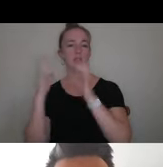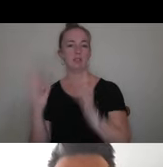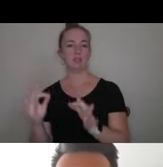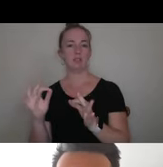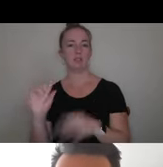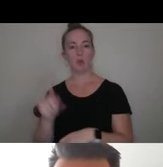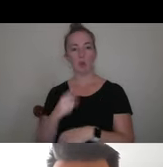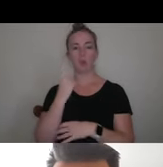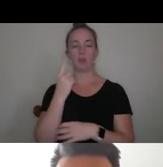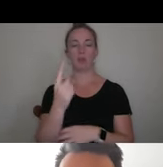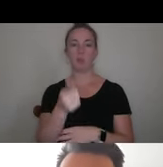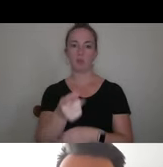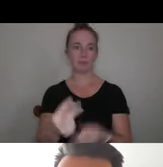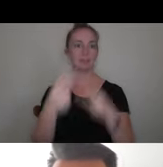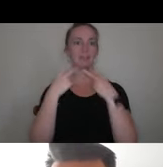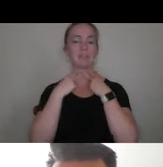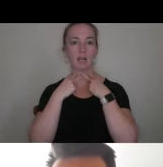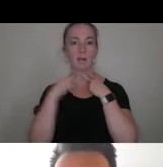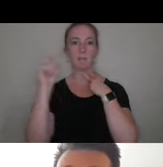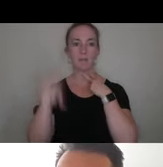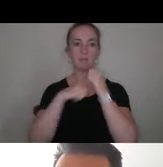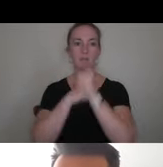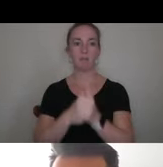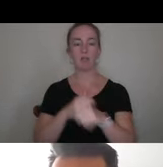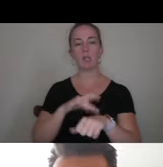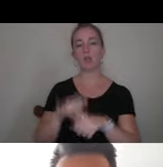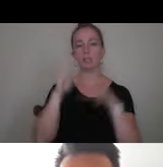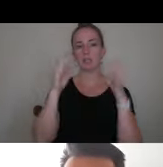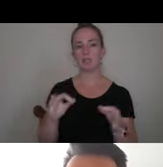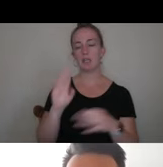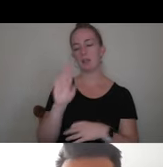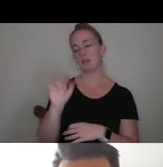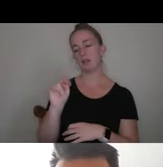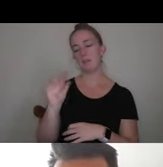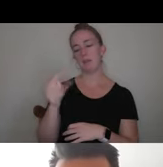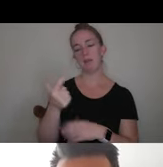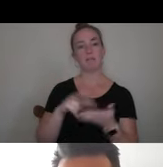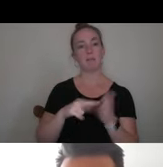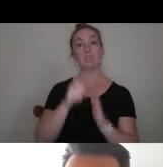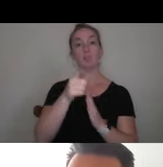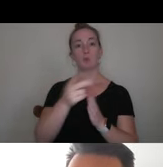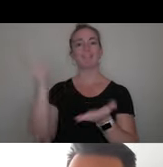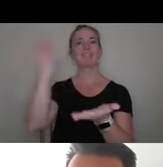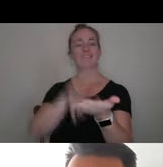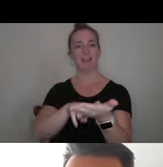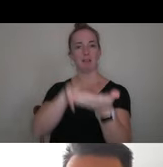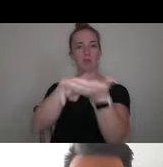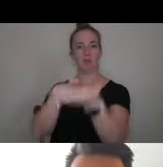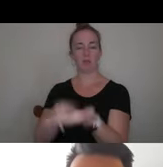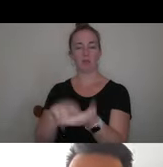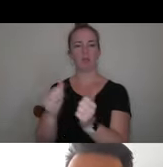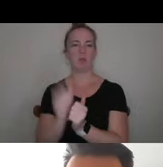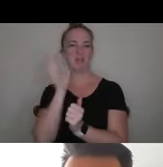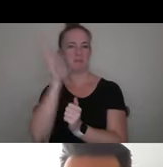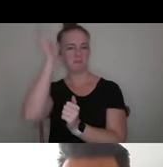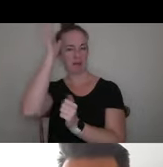one of those that's binding is early decision. What we mean by binding is you sign a contract in conjunction with a parent or guardian